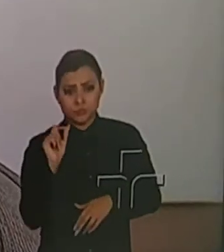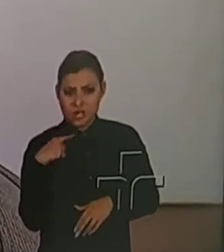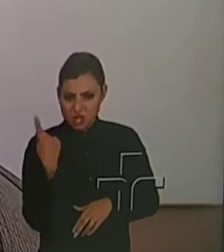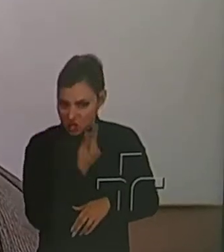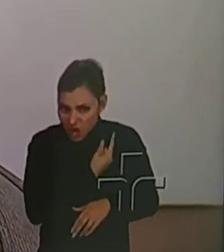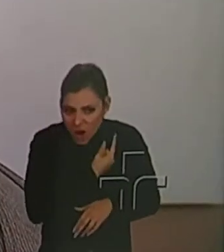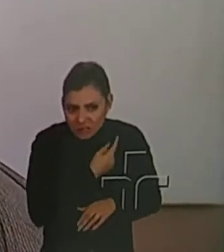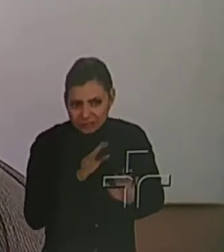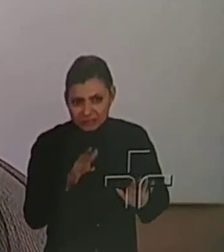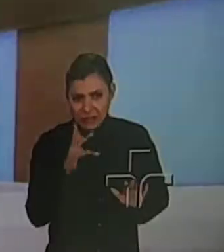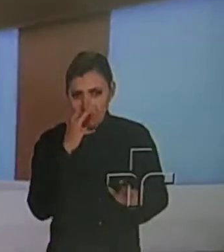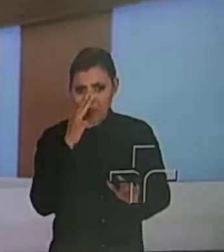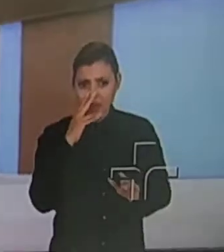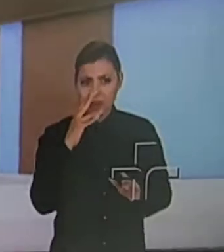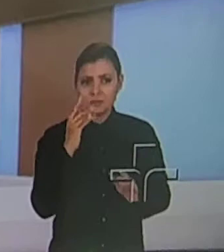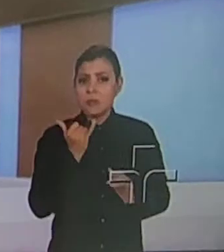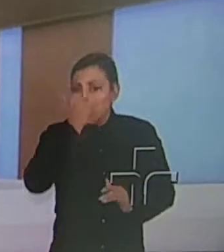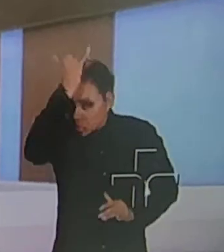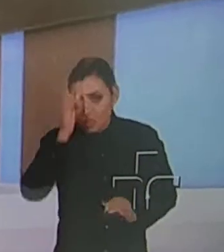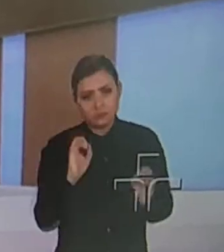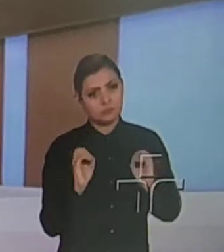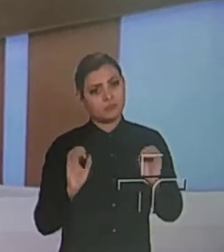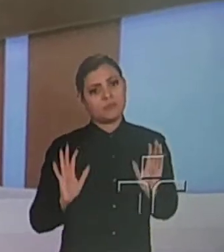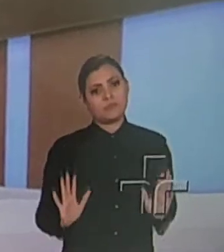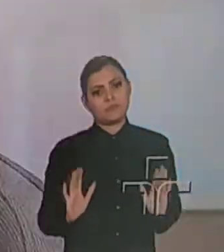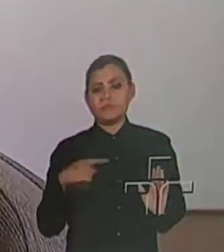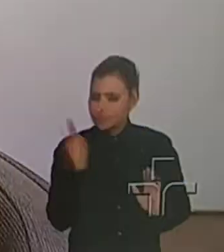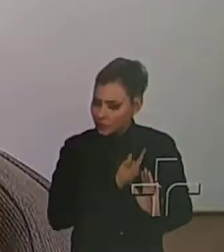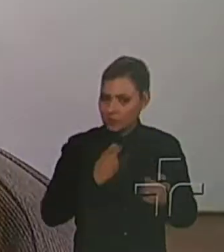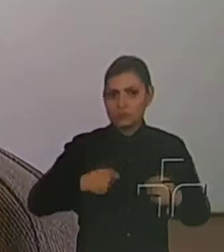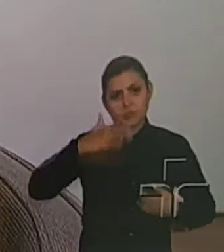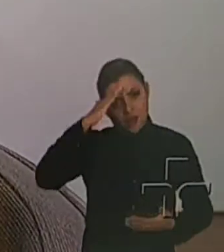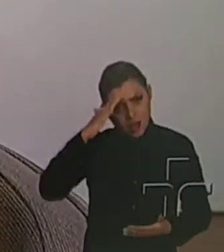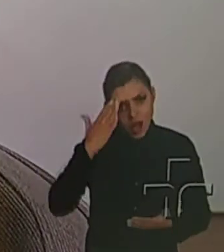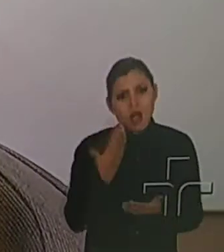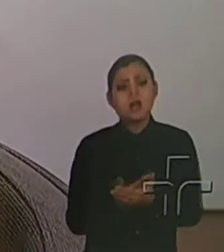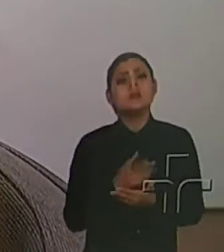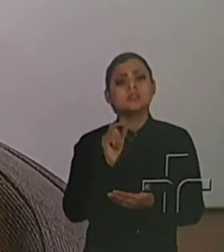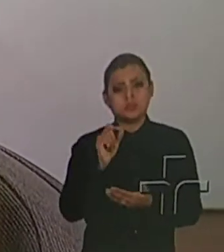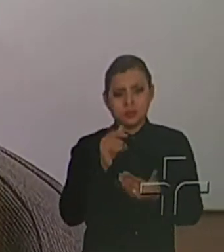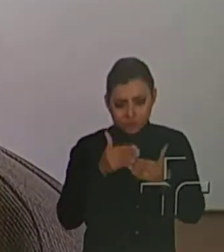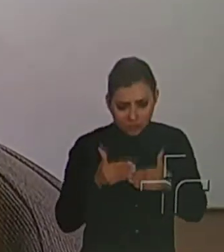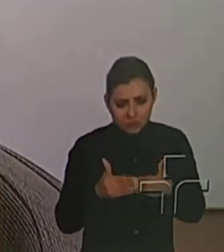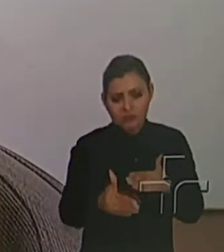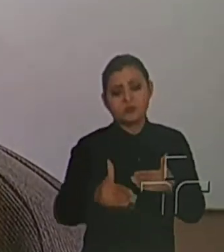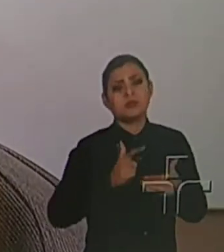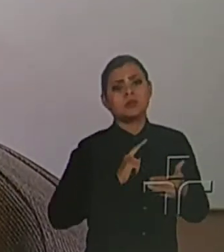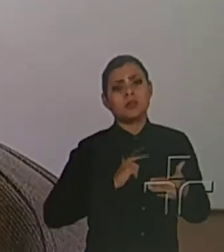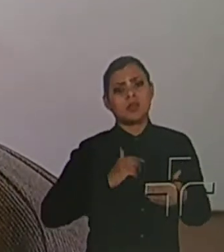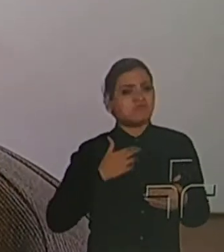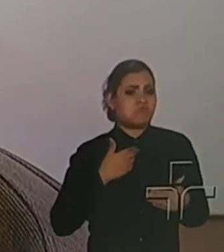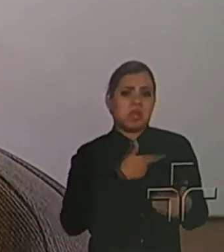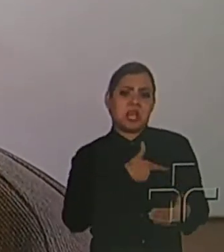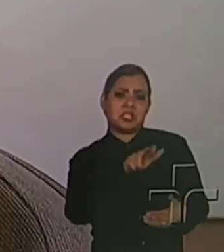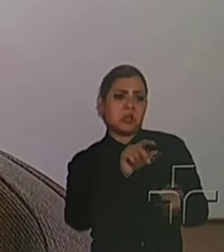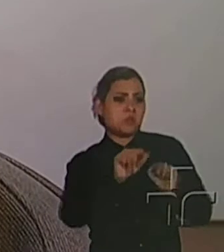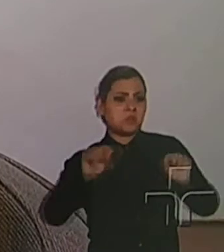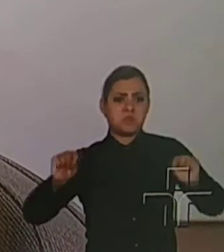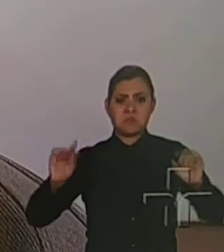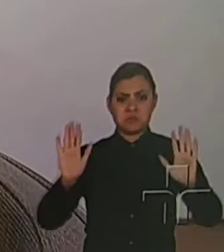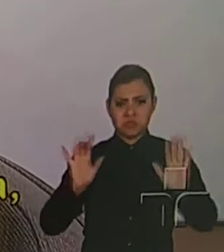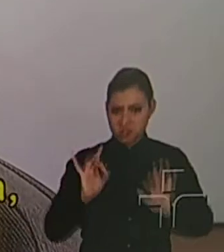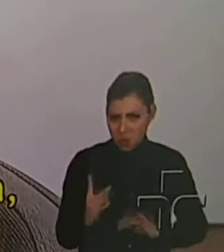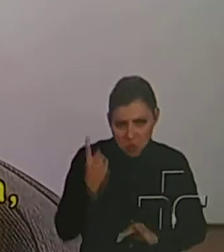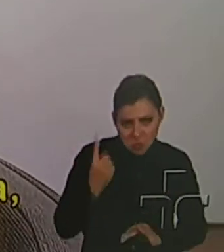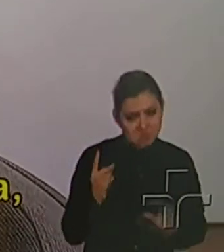this trap of believing that there is something deep inherent in a particular religion